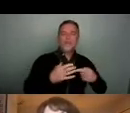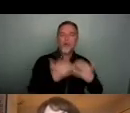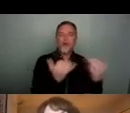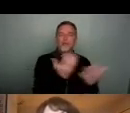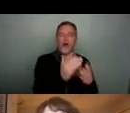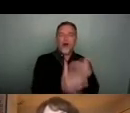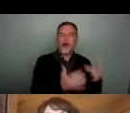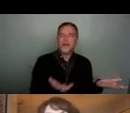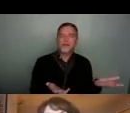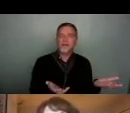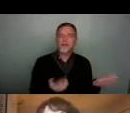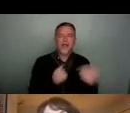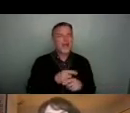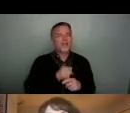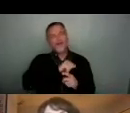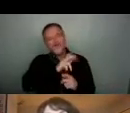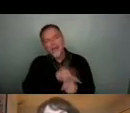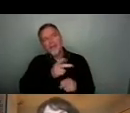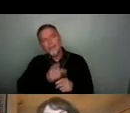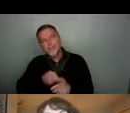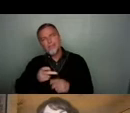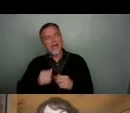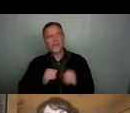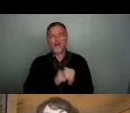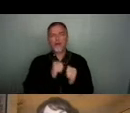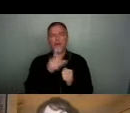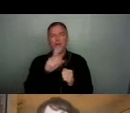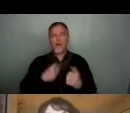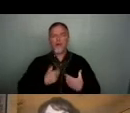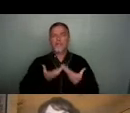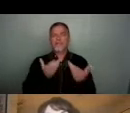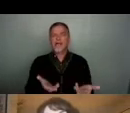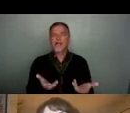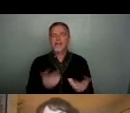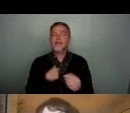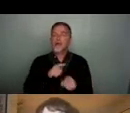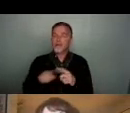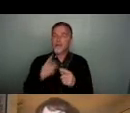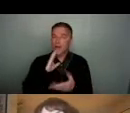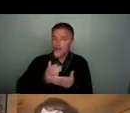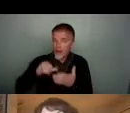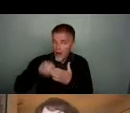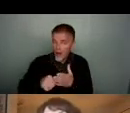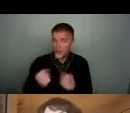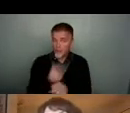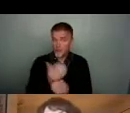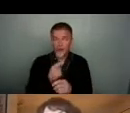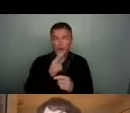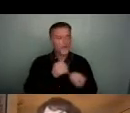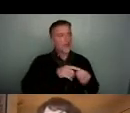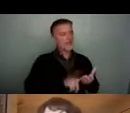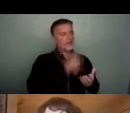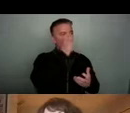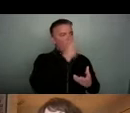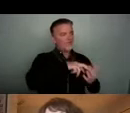There was a rhythm and a structure to what we presented. So we tried really hard to make sure that we weren't having a bristled Vic